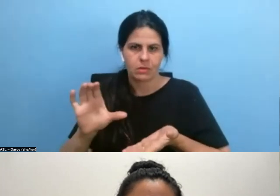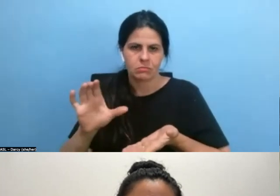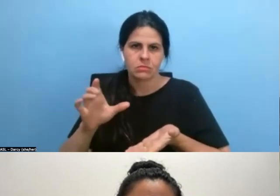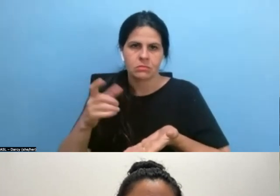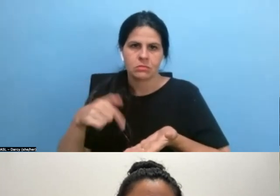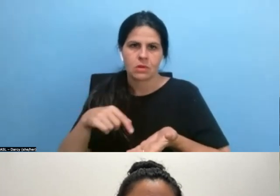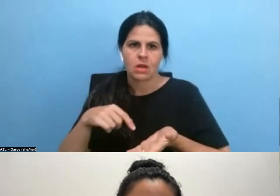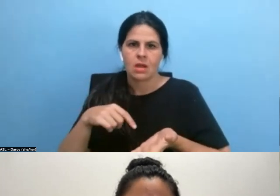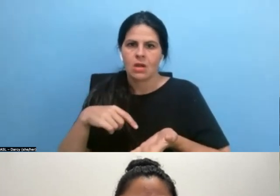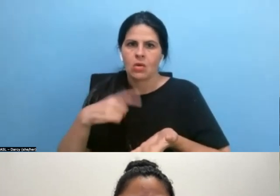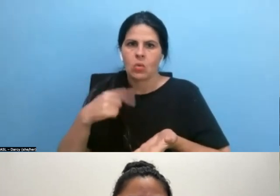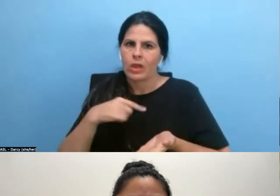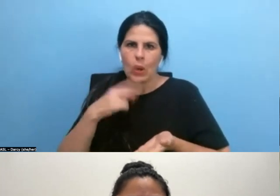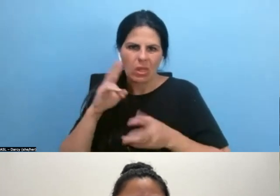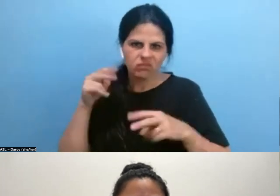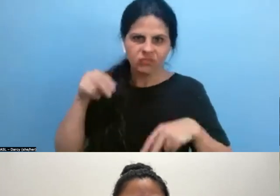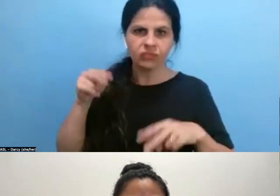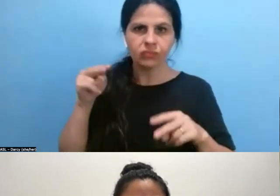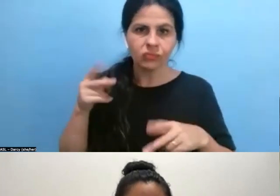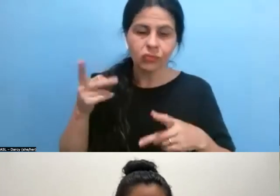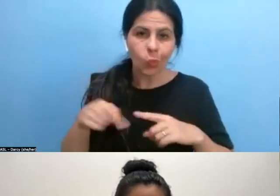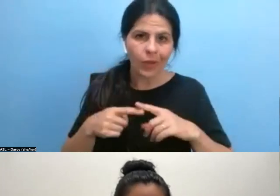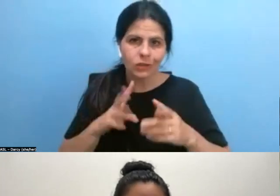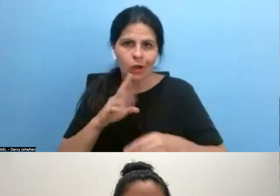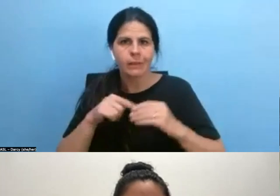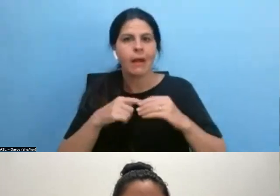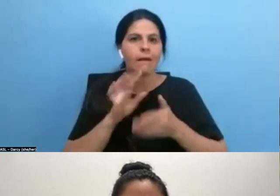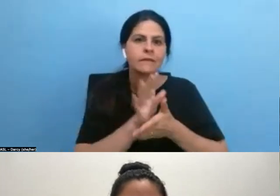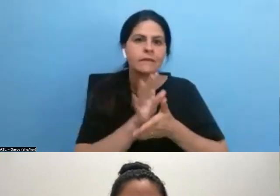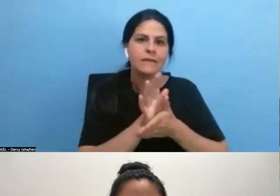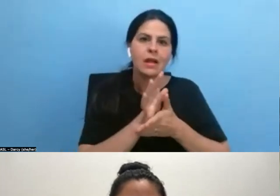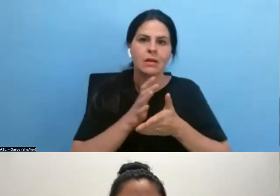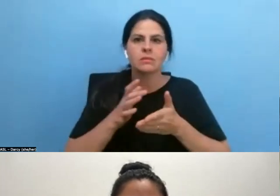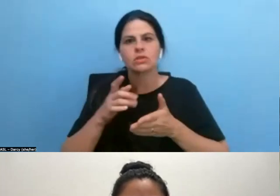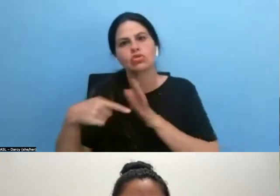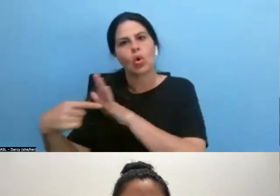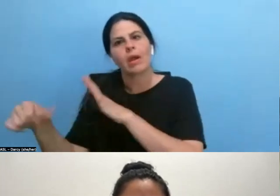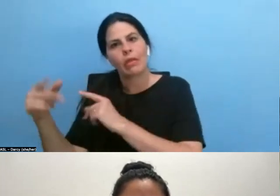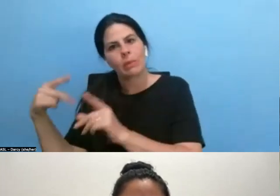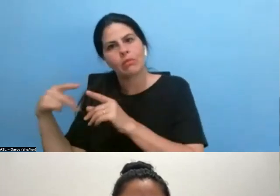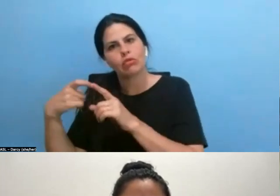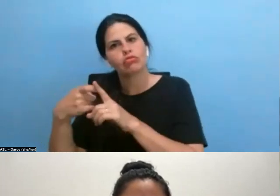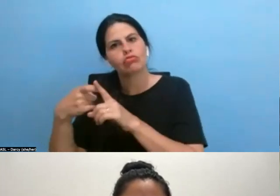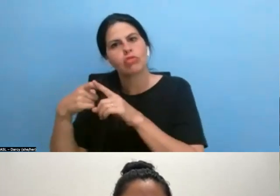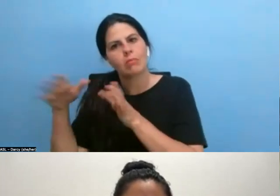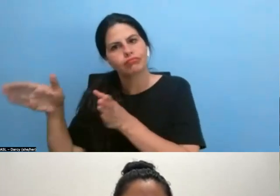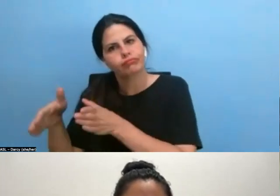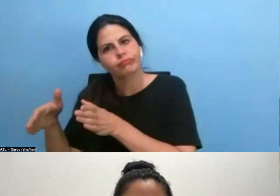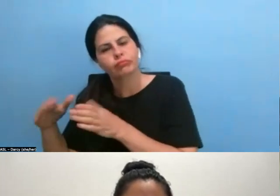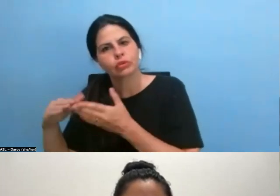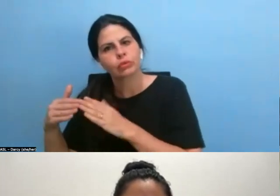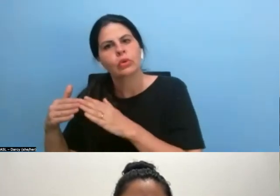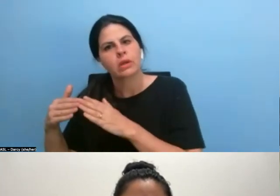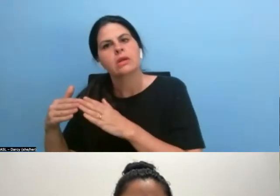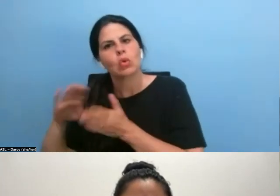are talking about, um, films featuring, um, people from marginalized communities, um, people who, um, you know,